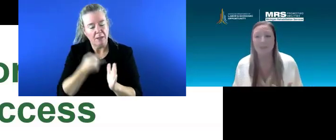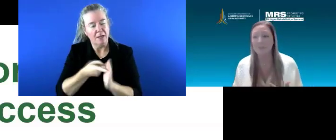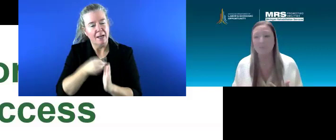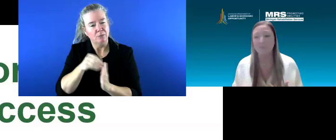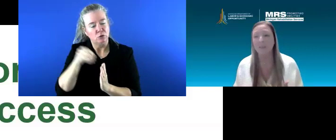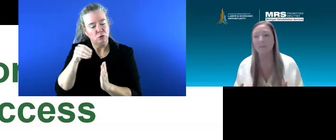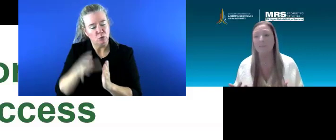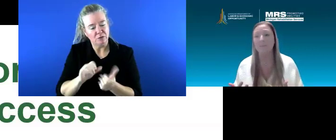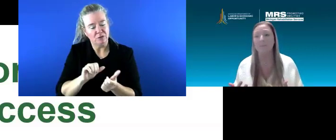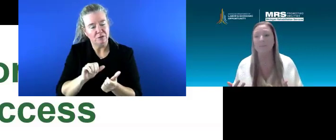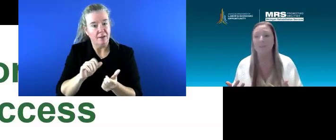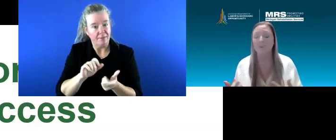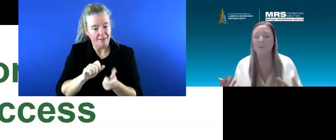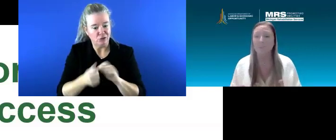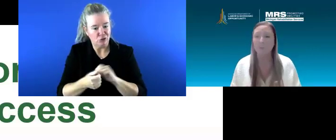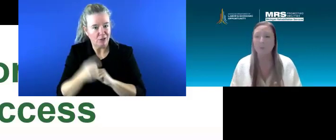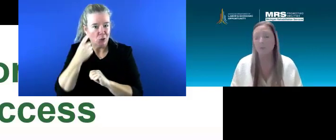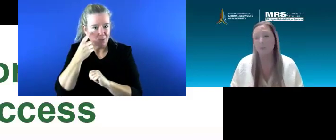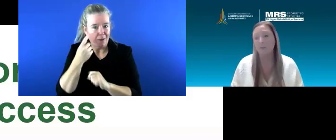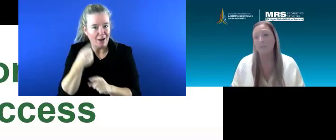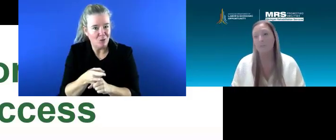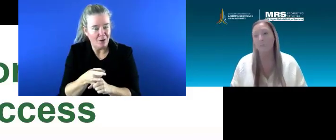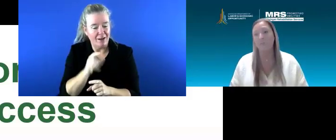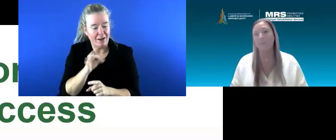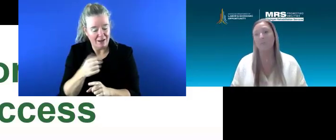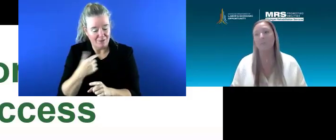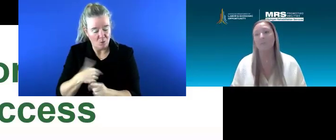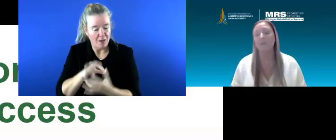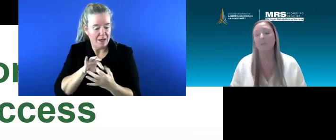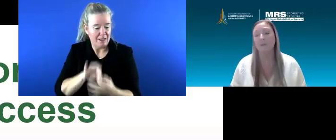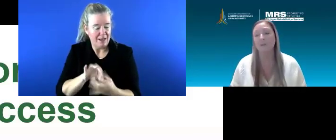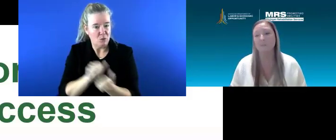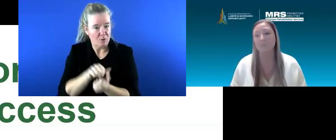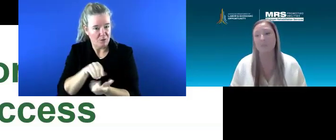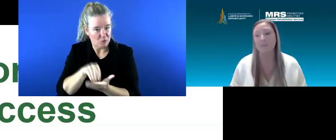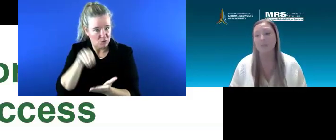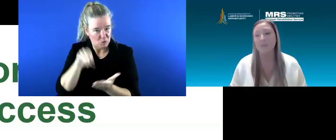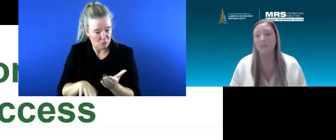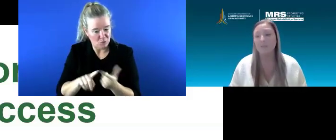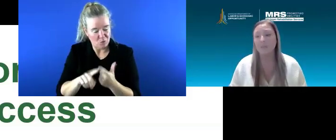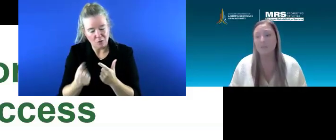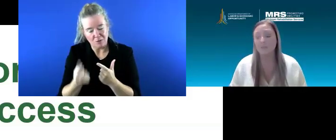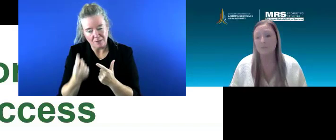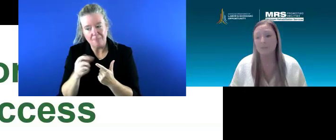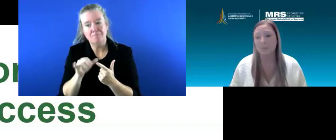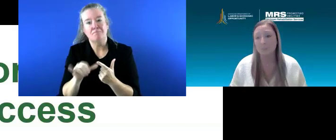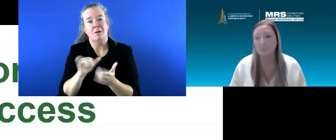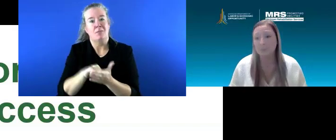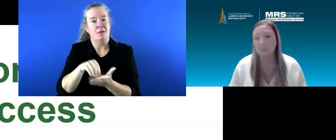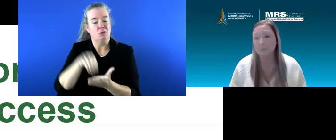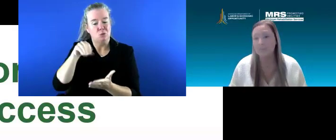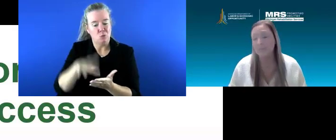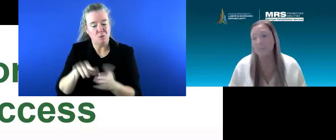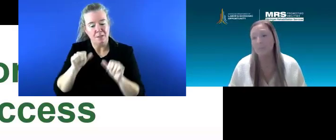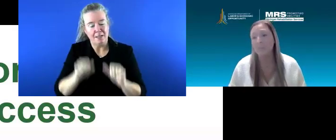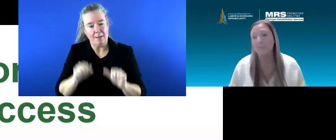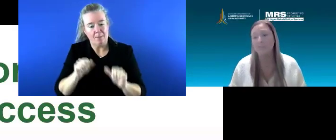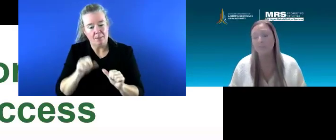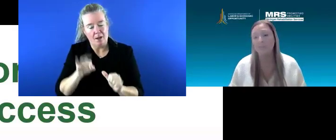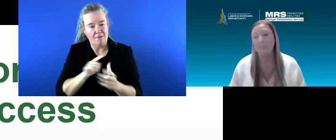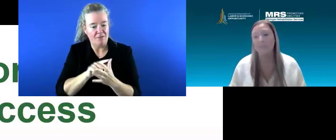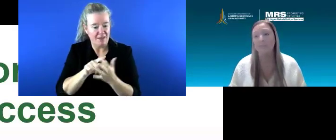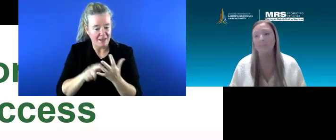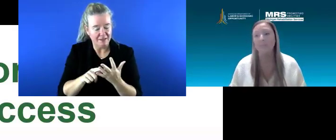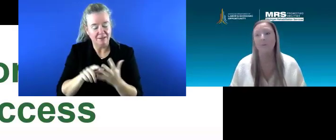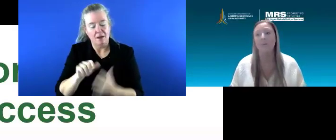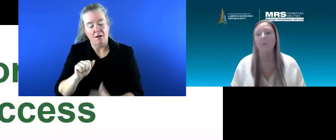they change their minds. And so if we are connected with that student and understand that student's capabilities and abilities